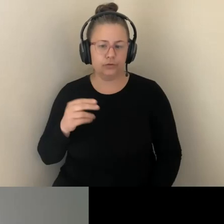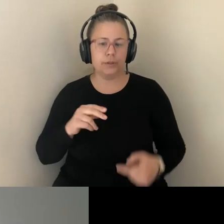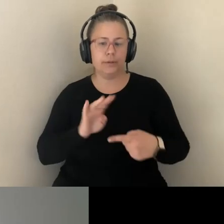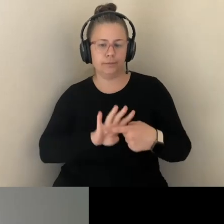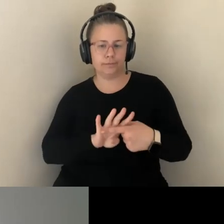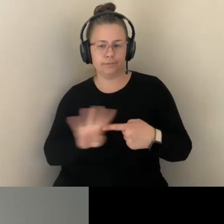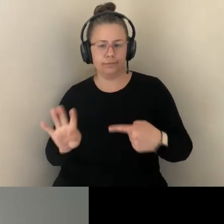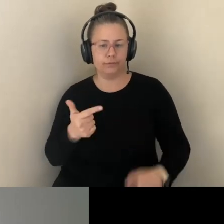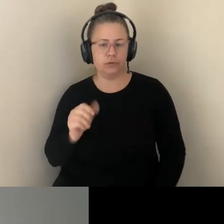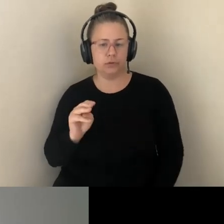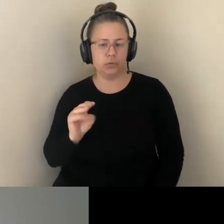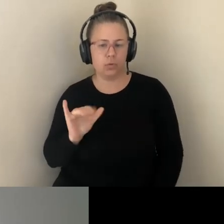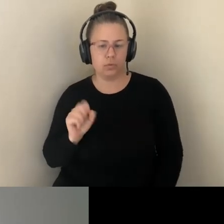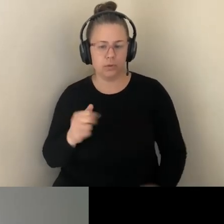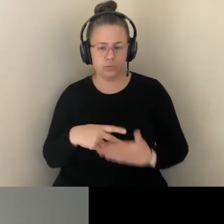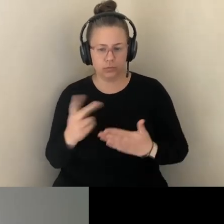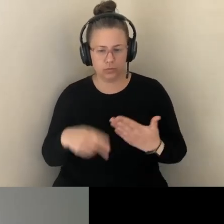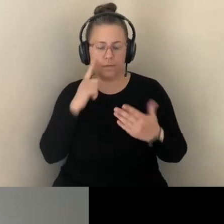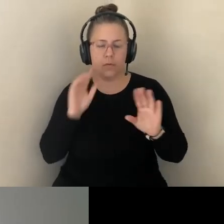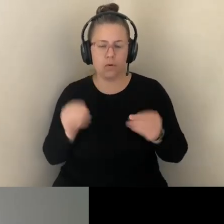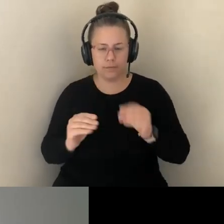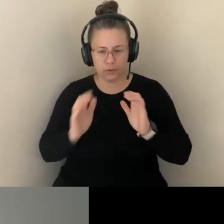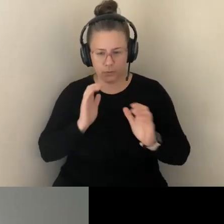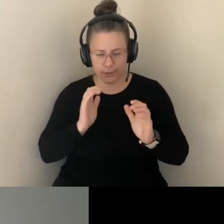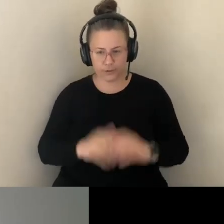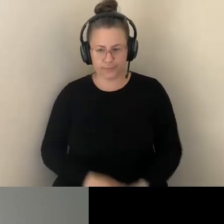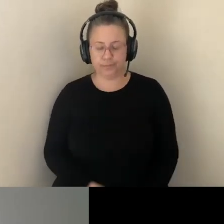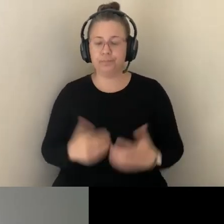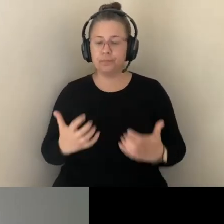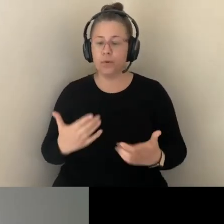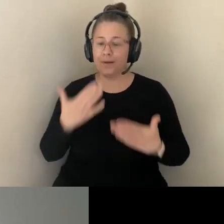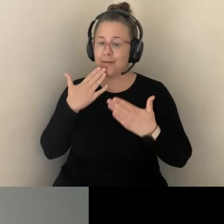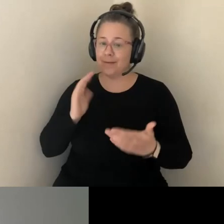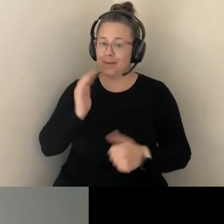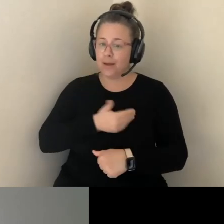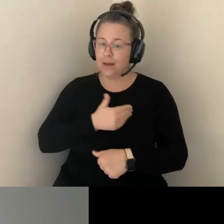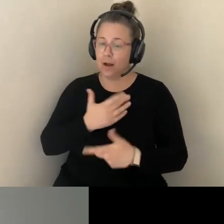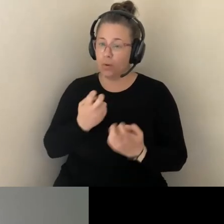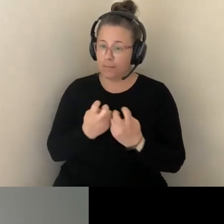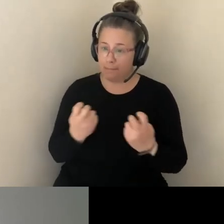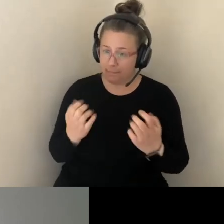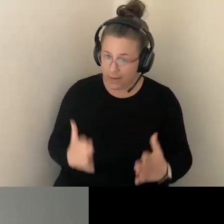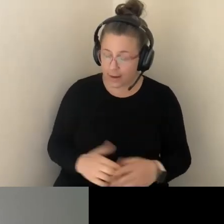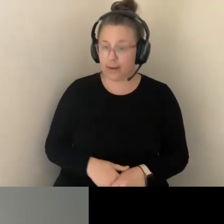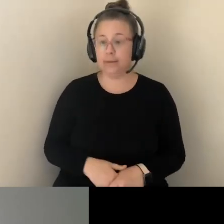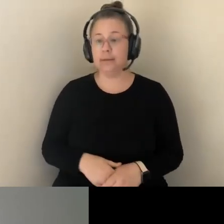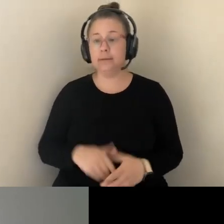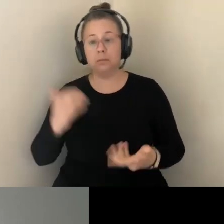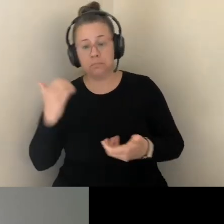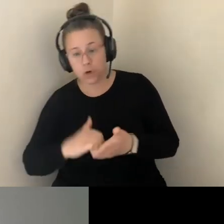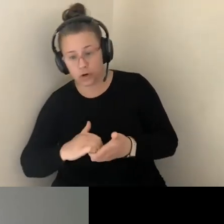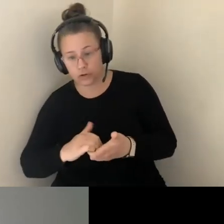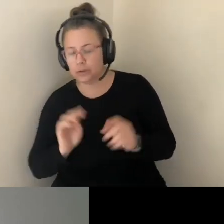AND MODERATORS, AS WELL AS EVERYONE IN THE INSTITUTE WHO MADE THIS ROUNDTABLE A REALITY, WHETHER BY PROMOTING THE EVENT THROUGH SOCIAL MEDIA,